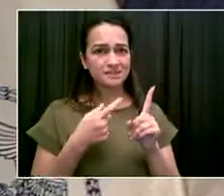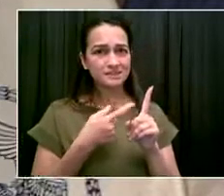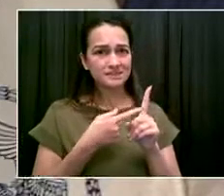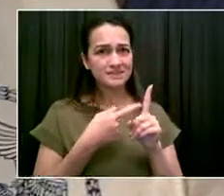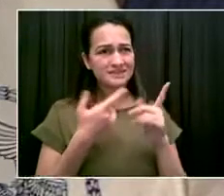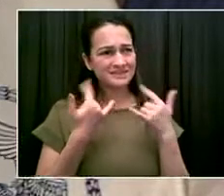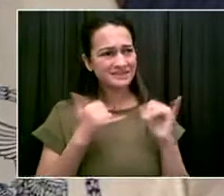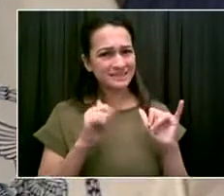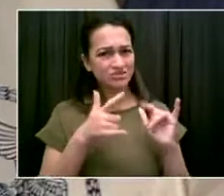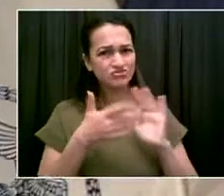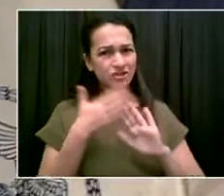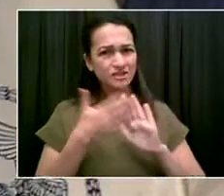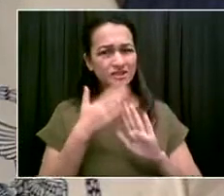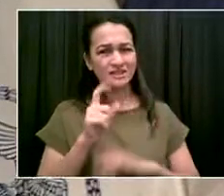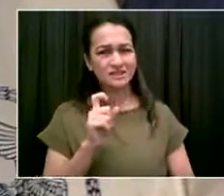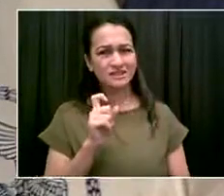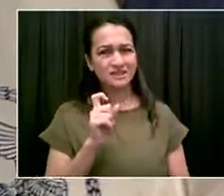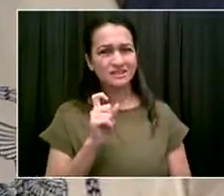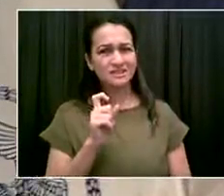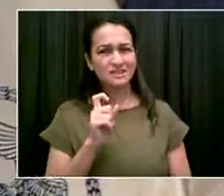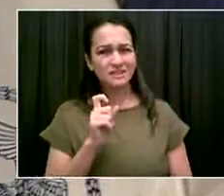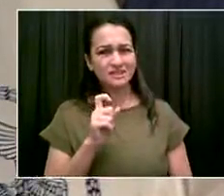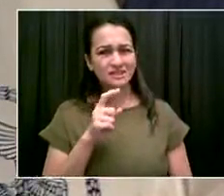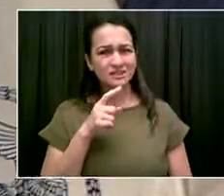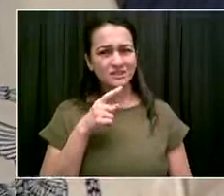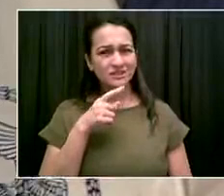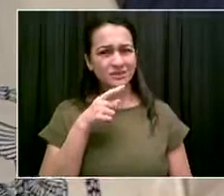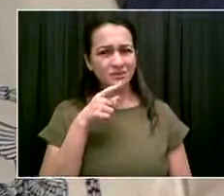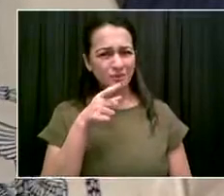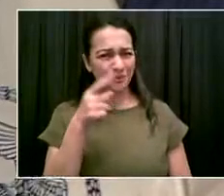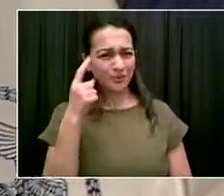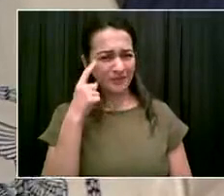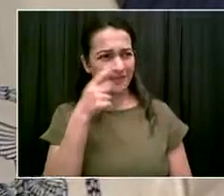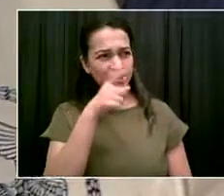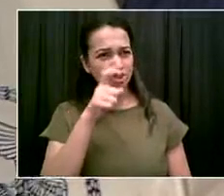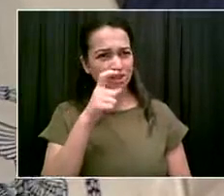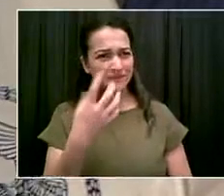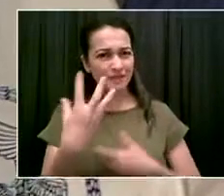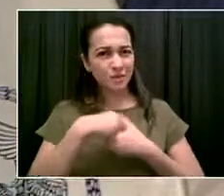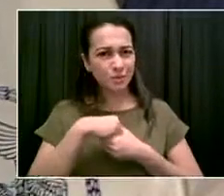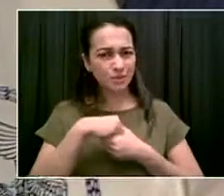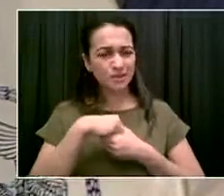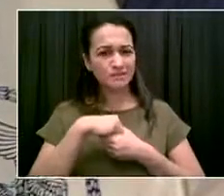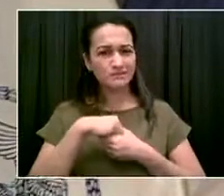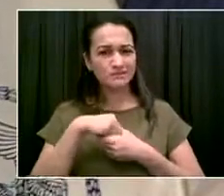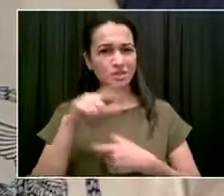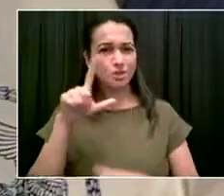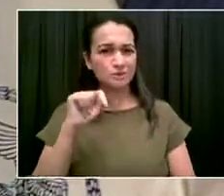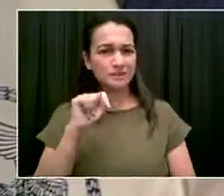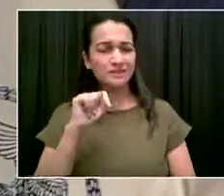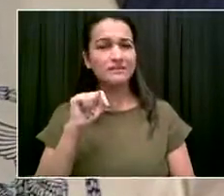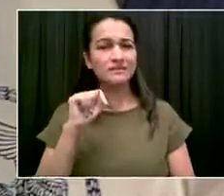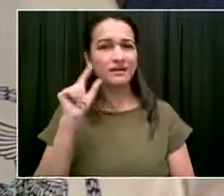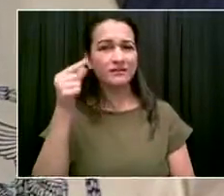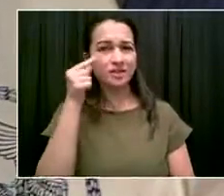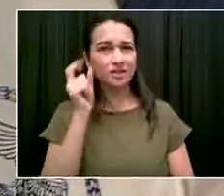the next governor? And are you worried about how this will affect the state's response to the hurricane? Look,